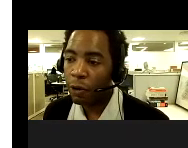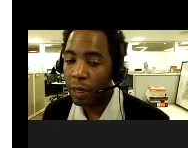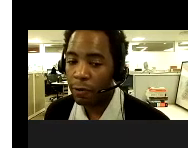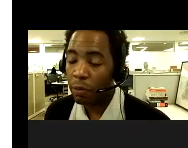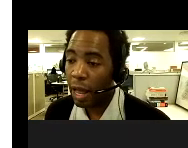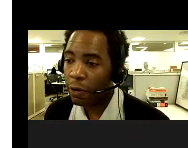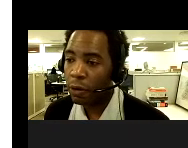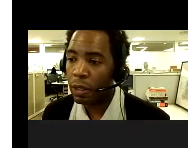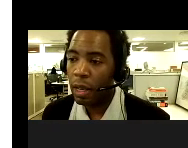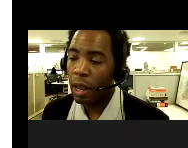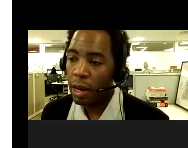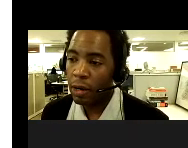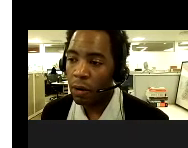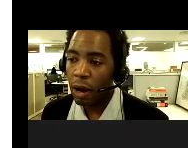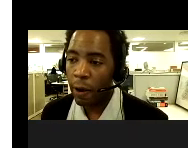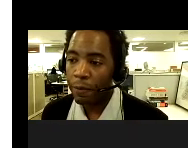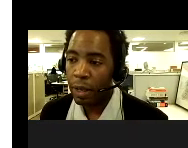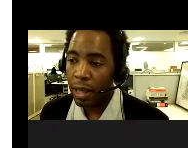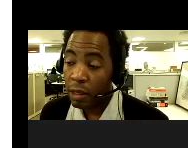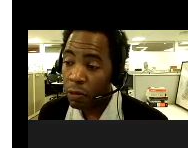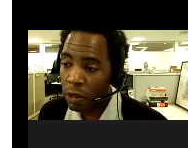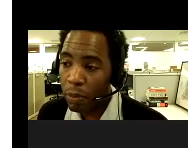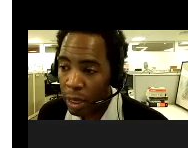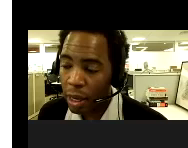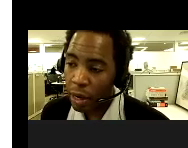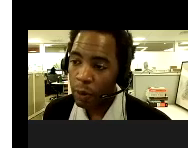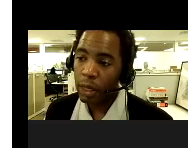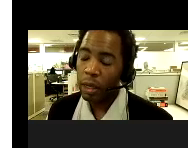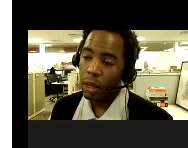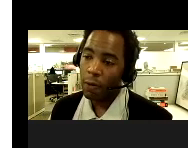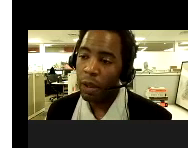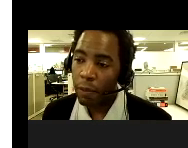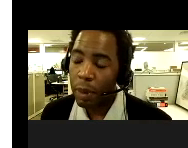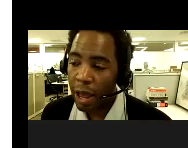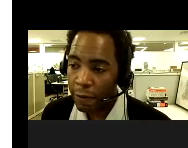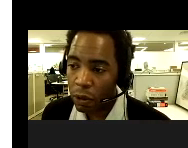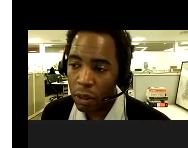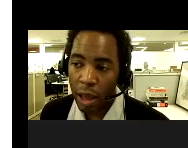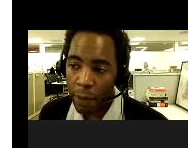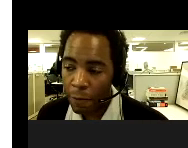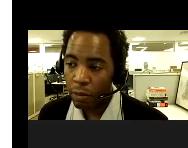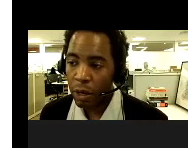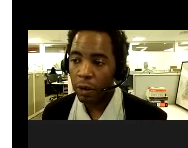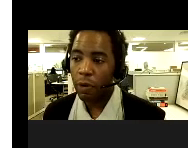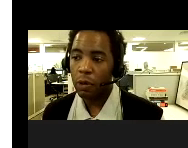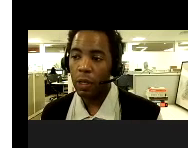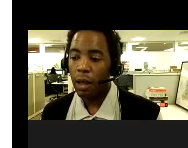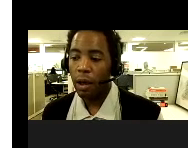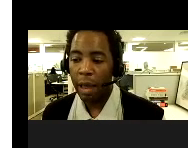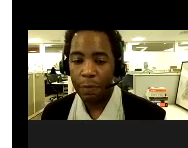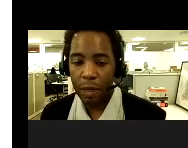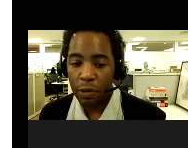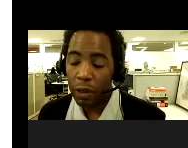for every group, except for black folks. And, you know, um, that's a, that's a big inequity. Um, black folks, African-American folks,